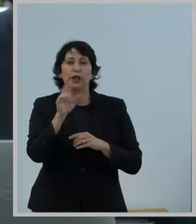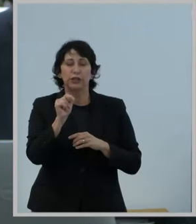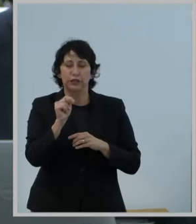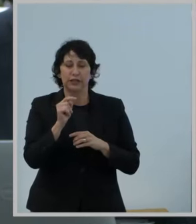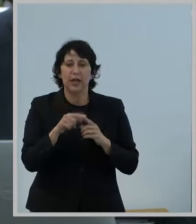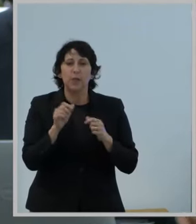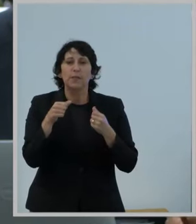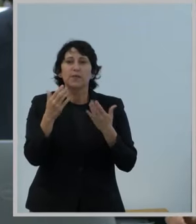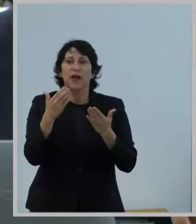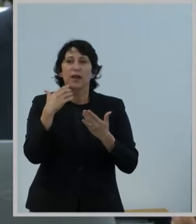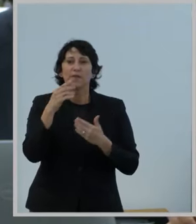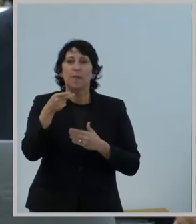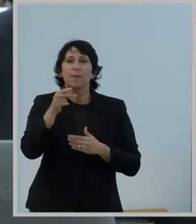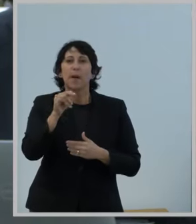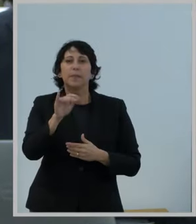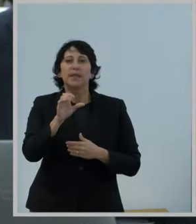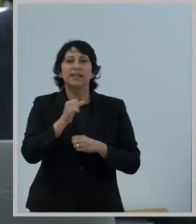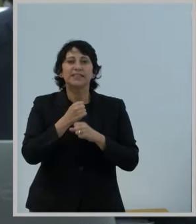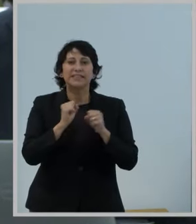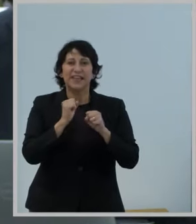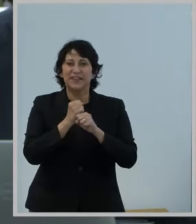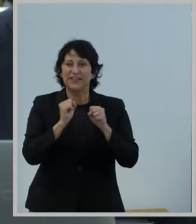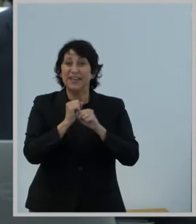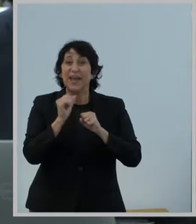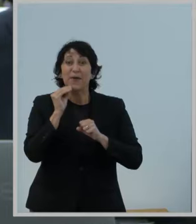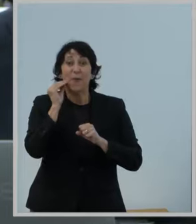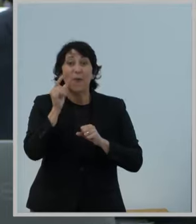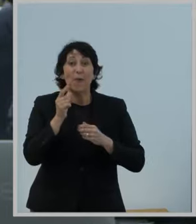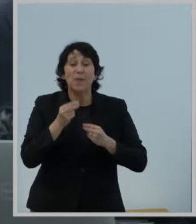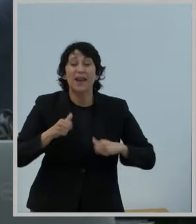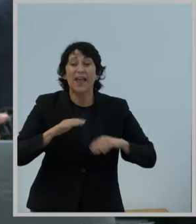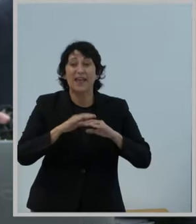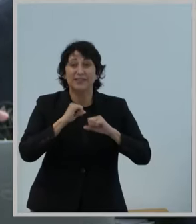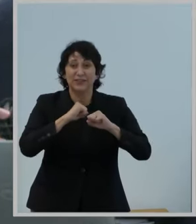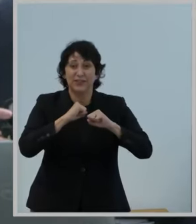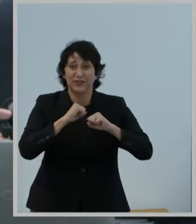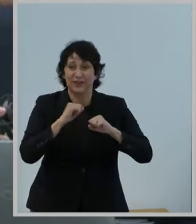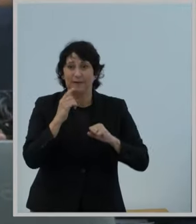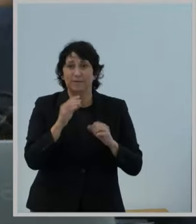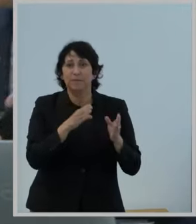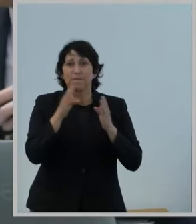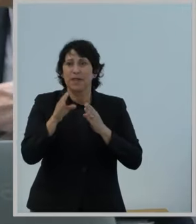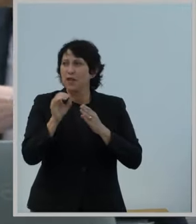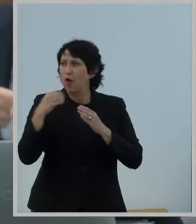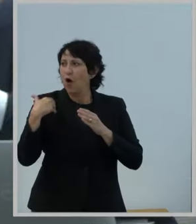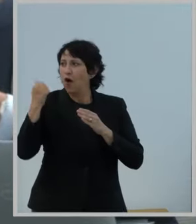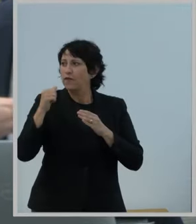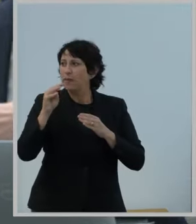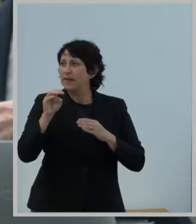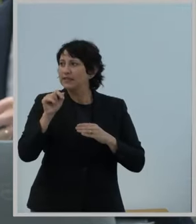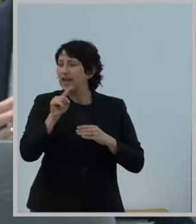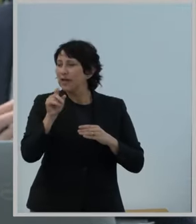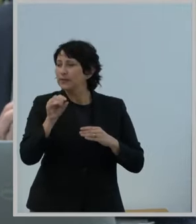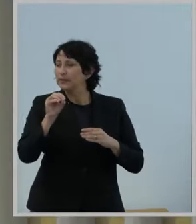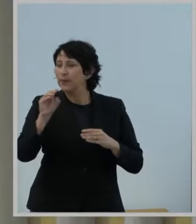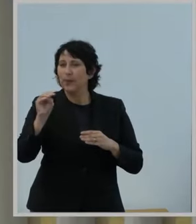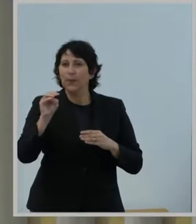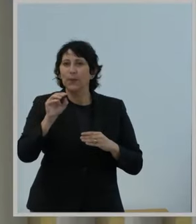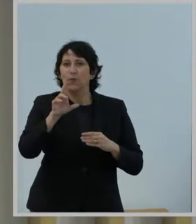by the Public Safety and Homeland Security Bureau. Austin Randazzo, Associate Chief of the Bureau, will give the introduction.